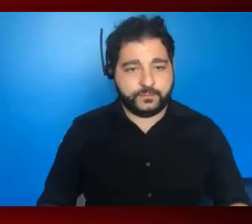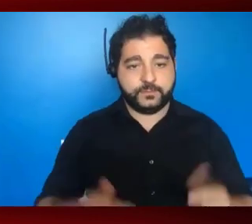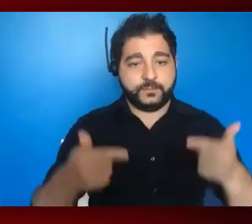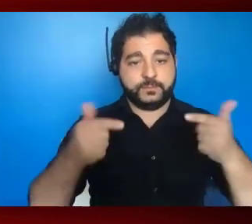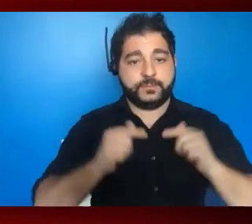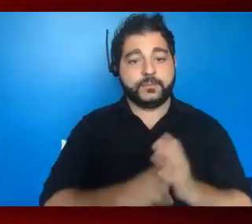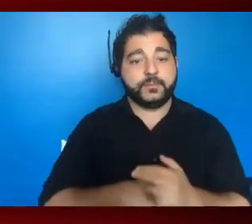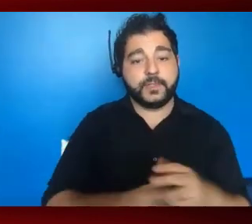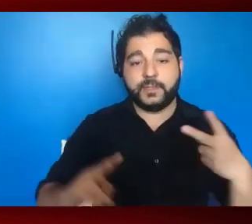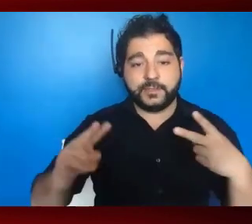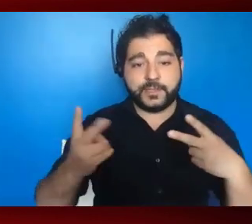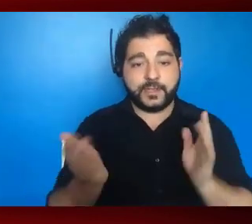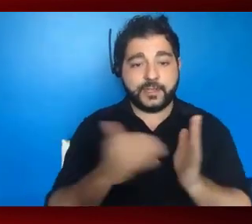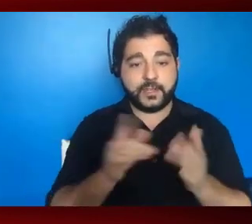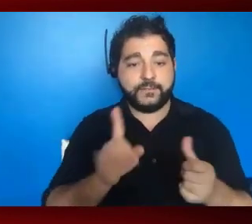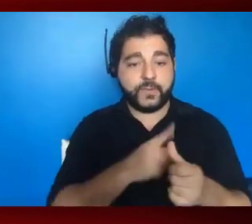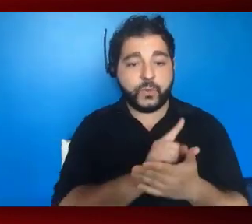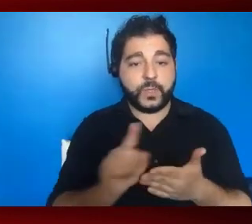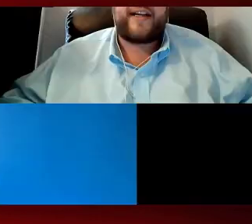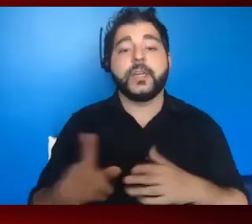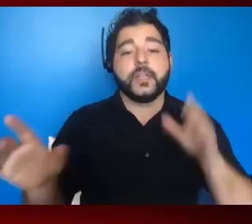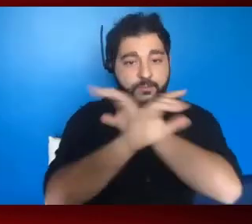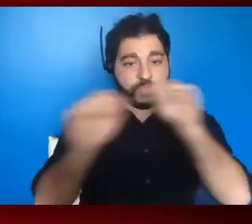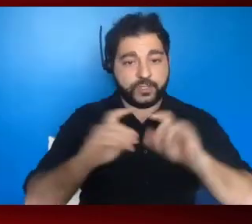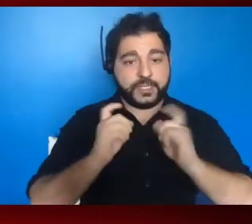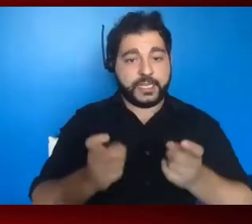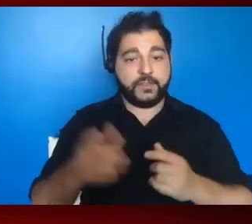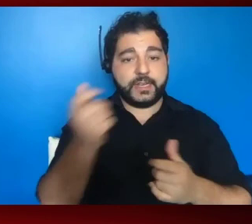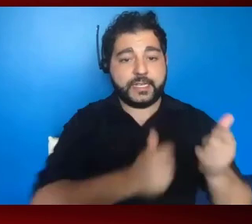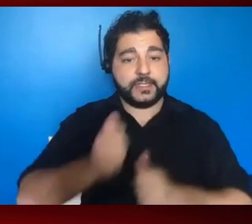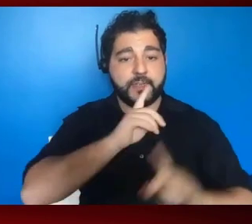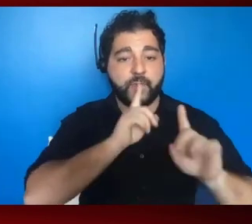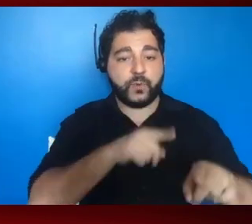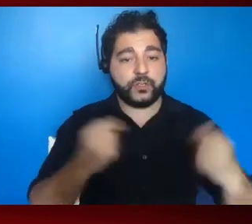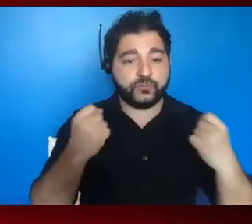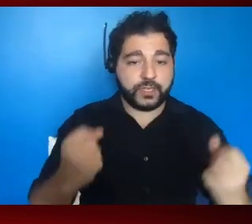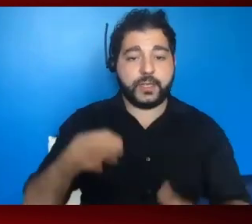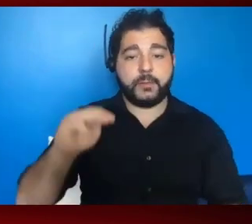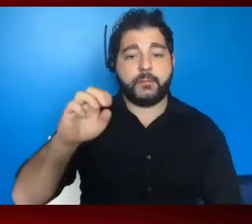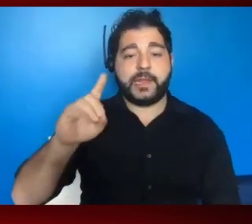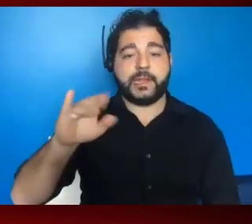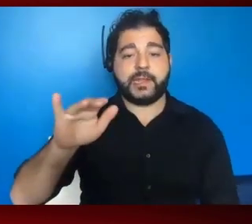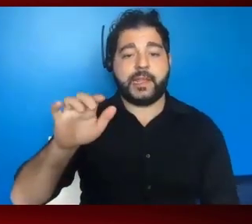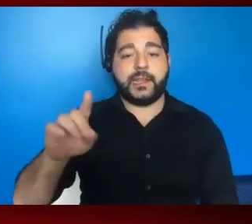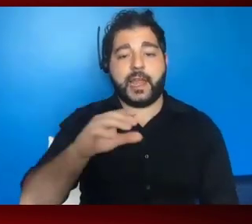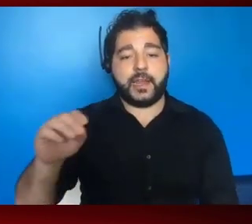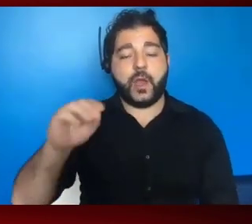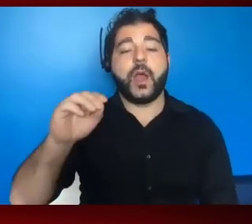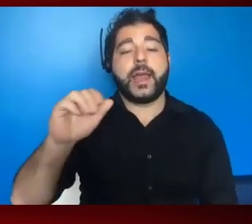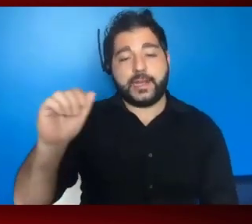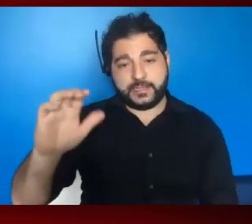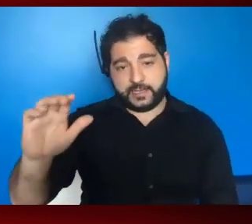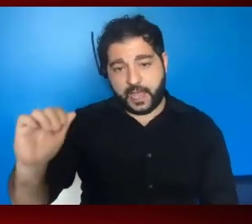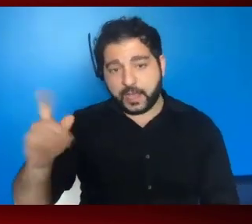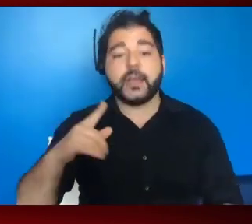Second, again, in the first week, the administration issued an executive order on strengthening Medicaid in the Affordable Care Act, announcing a new